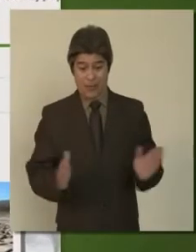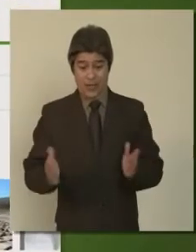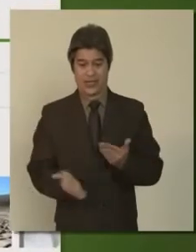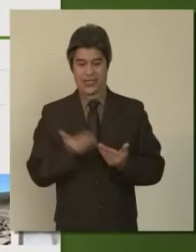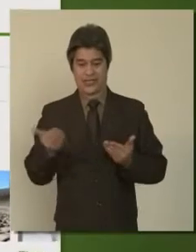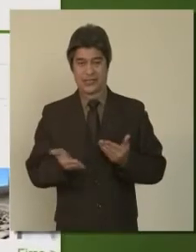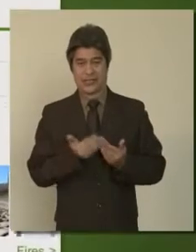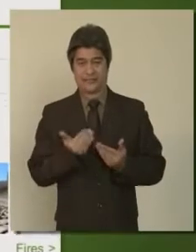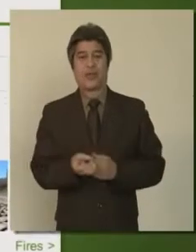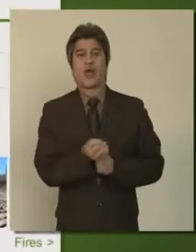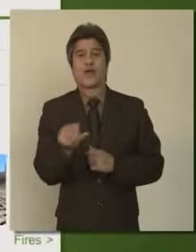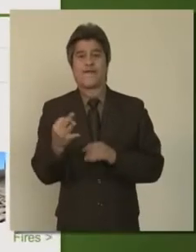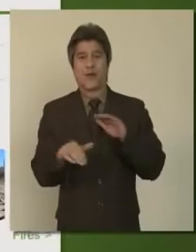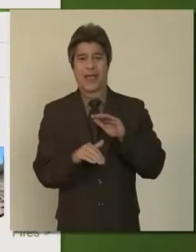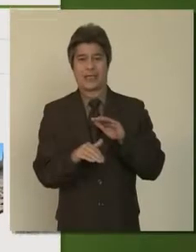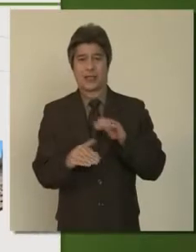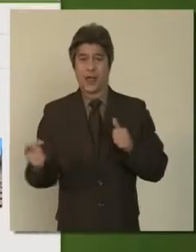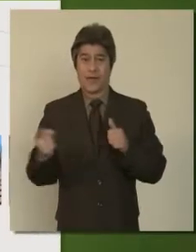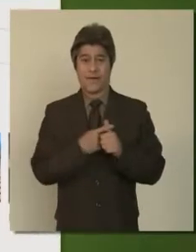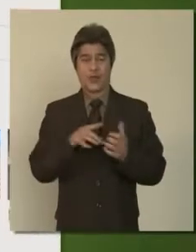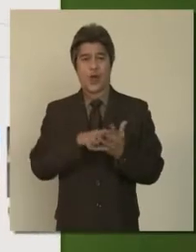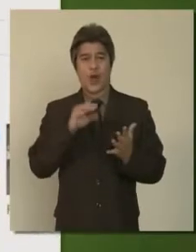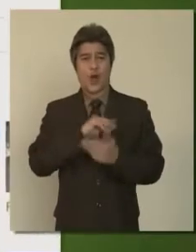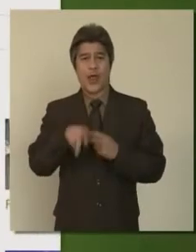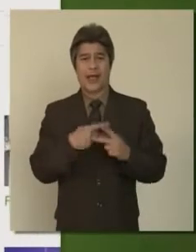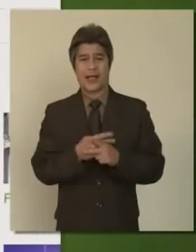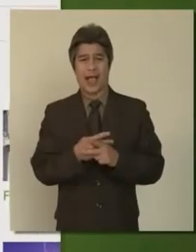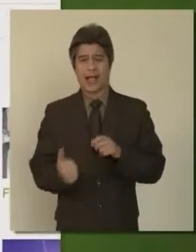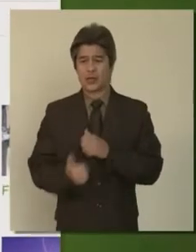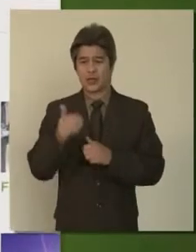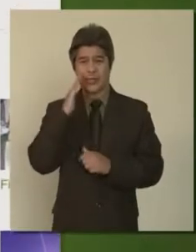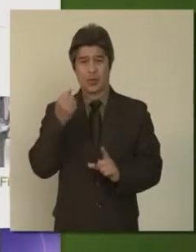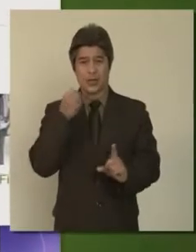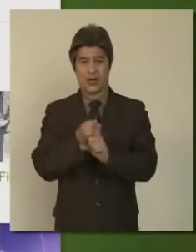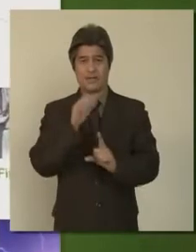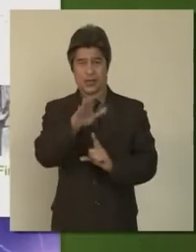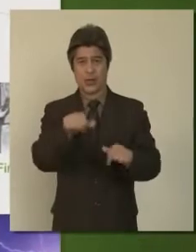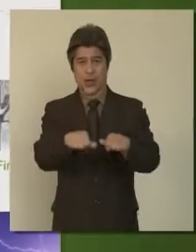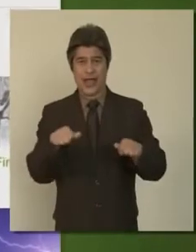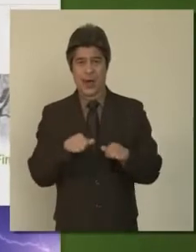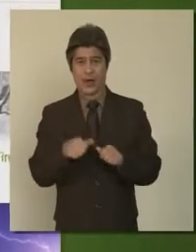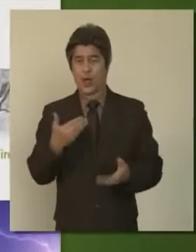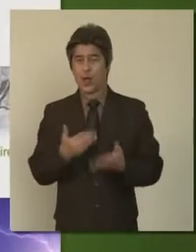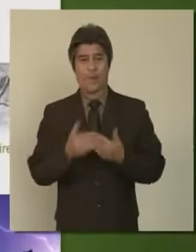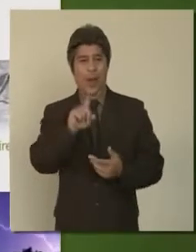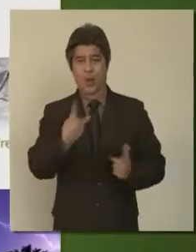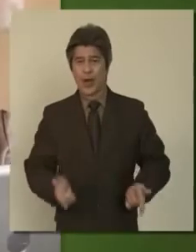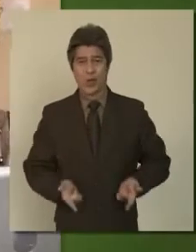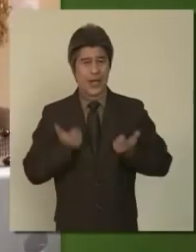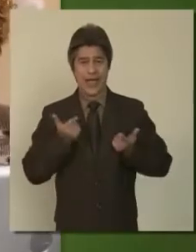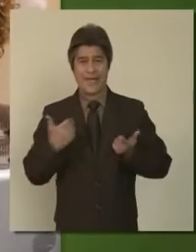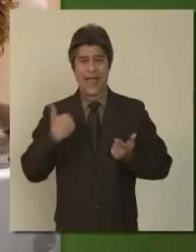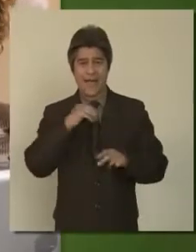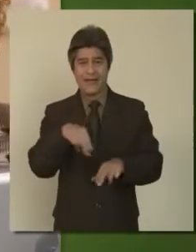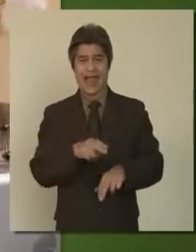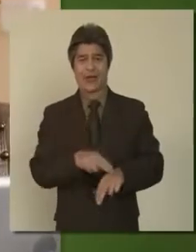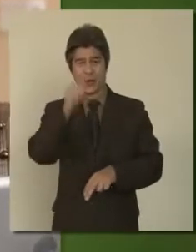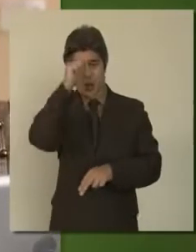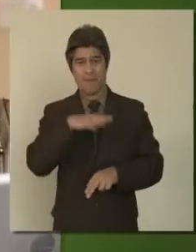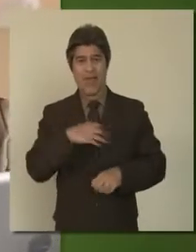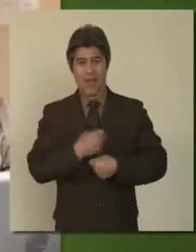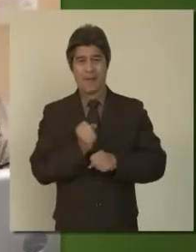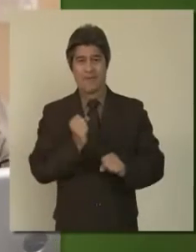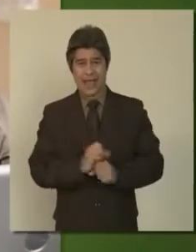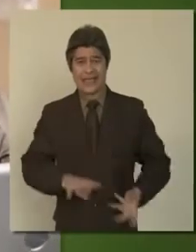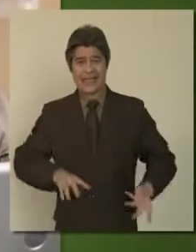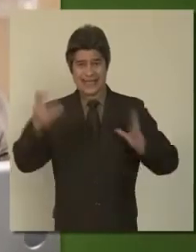There are a few basics. First, learn about the types of risks that could affect your area. No matter where you live, there is a natural or